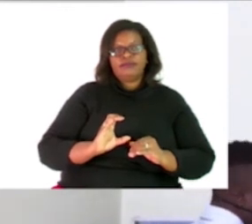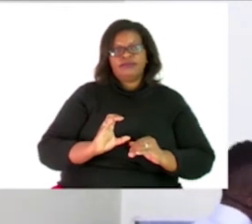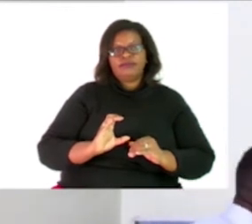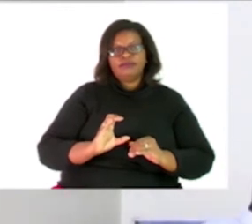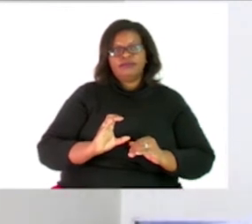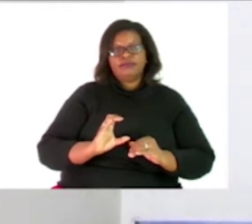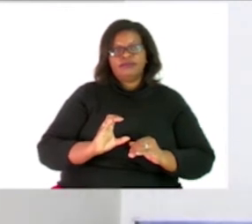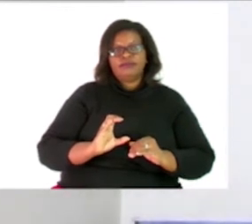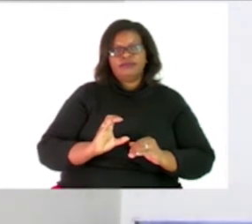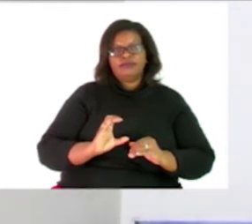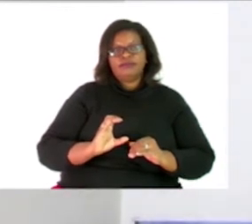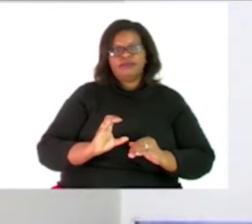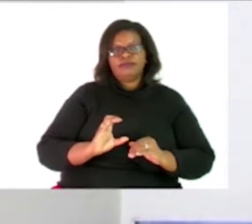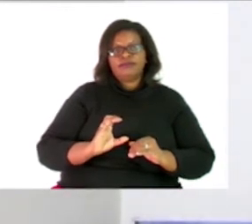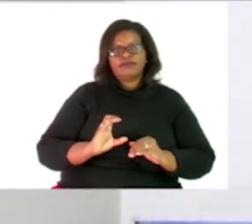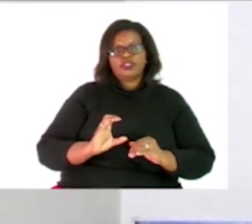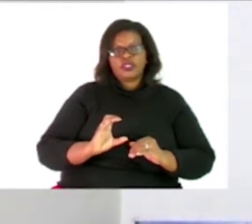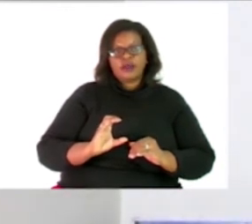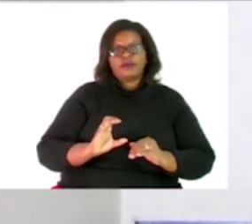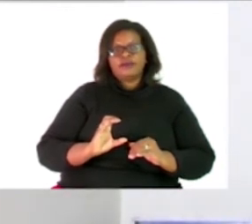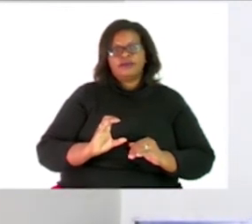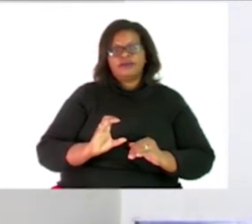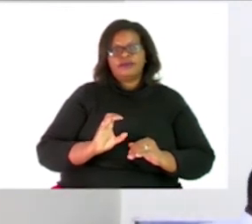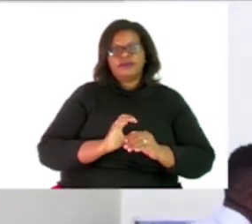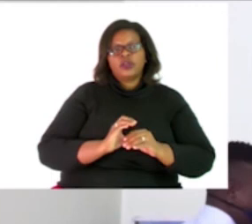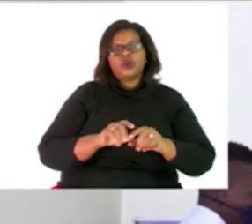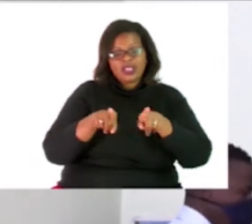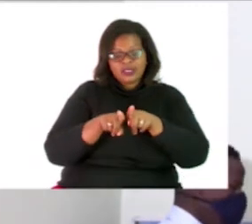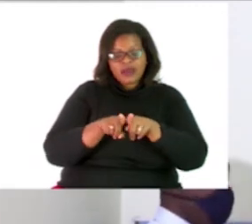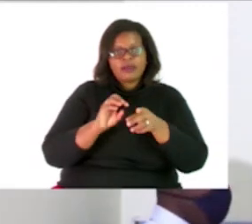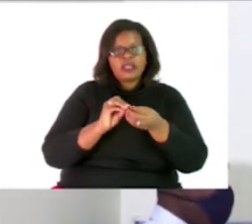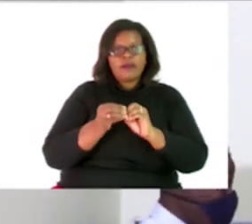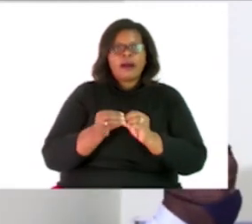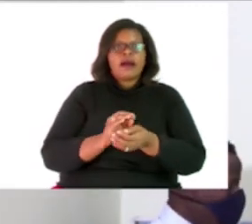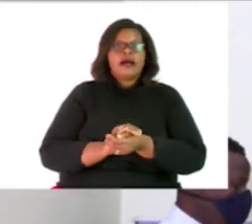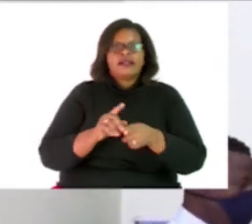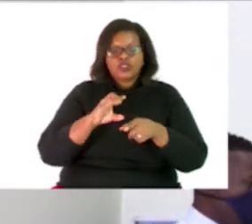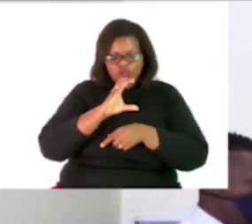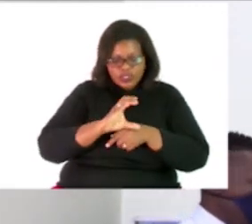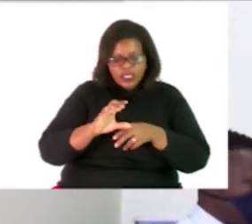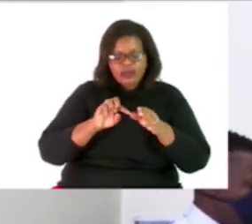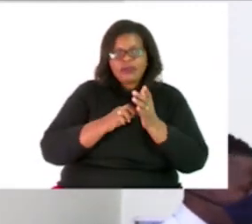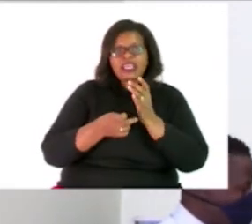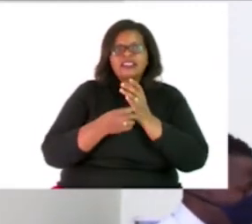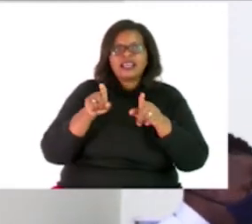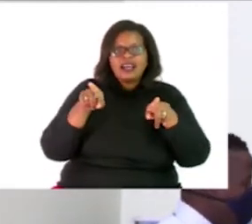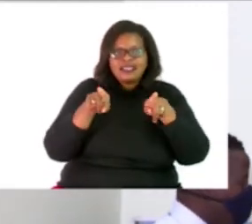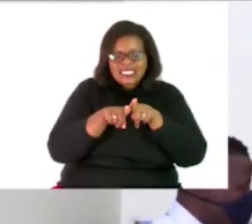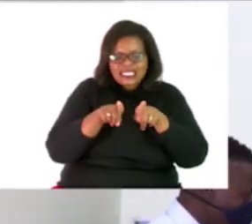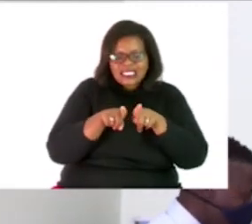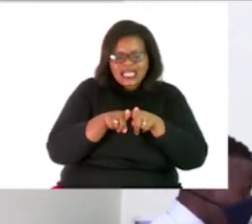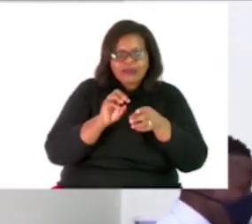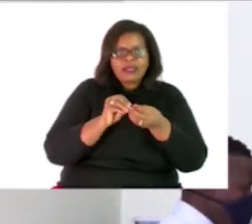second one we need to look for what is common See what is common in these